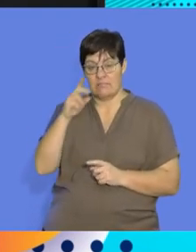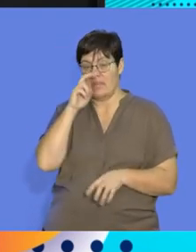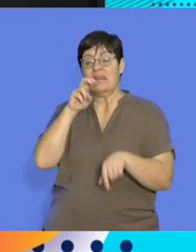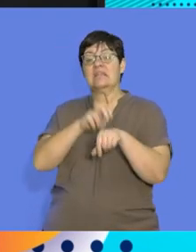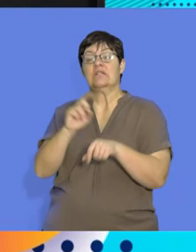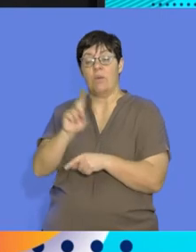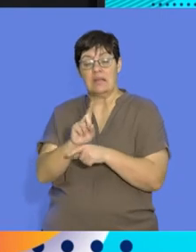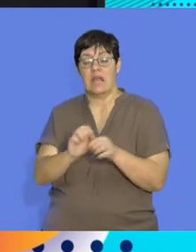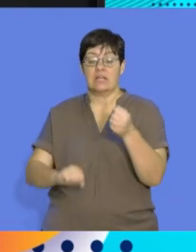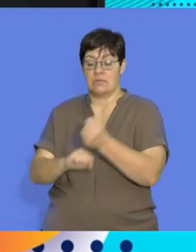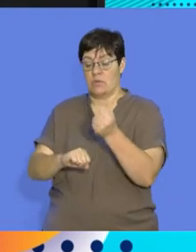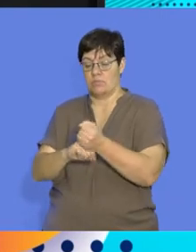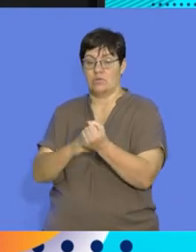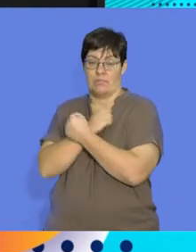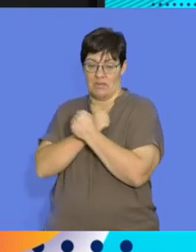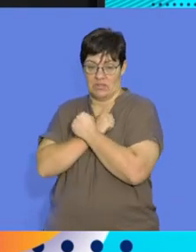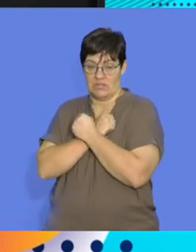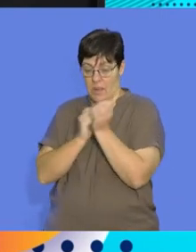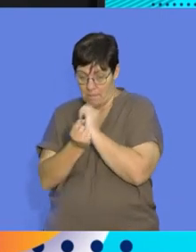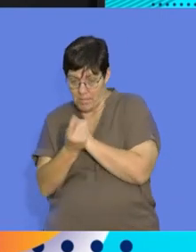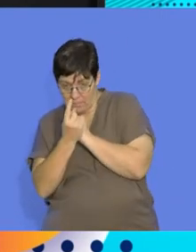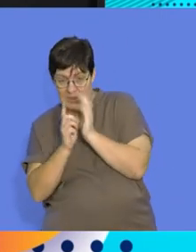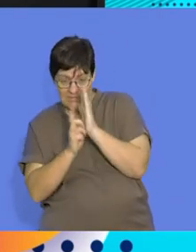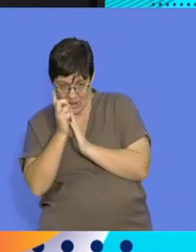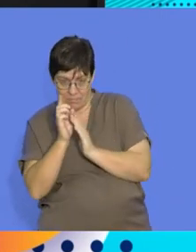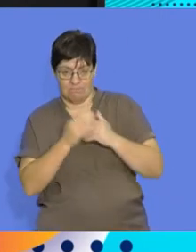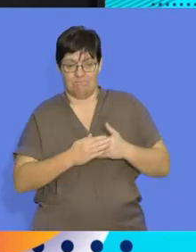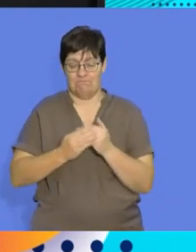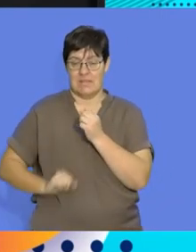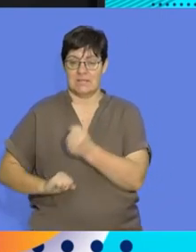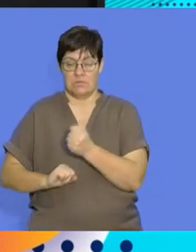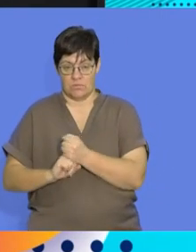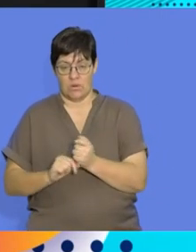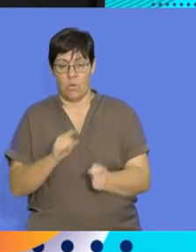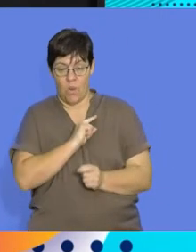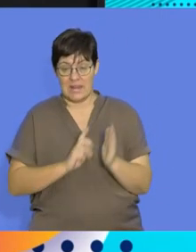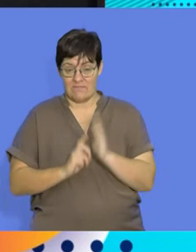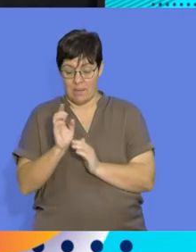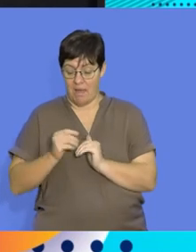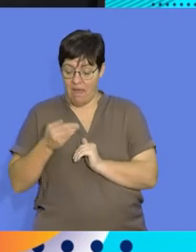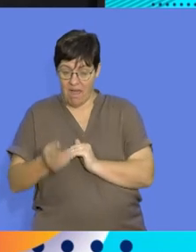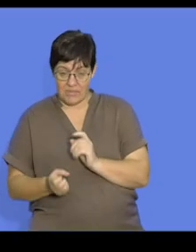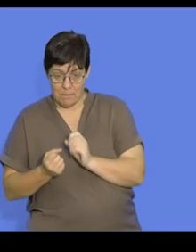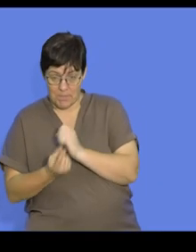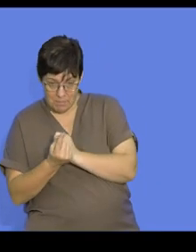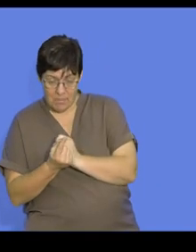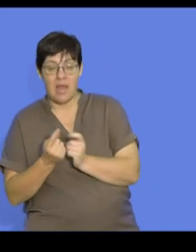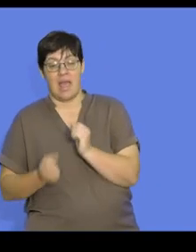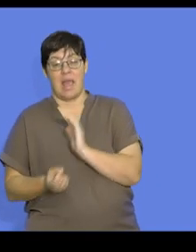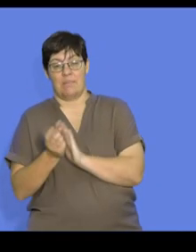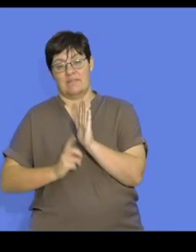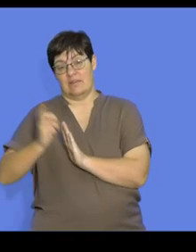require lots of support once the young develop. And so that development happens after they are hatched.